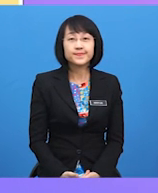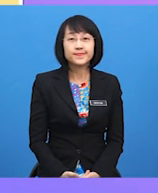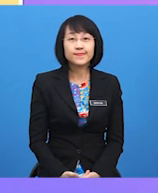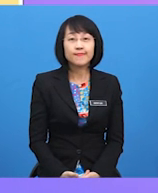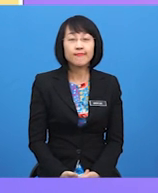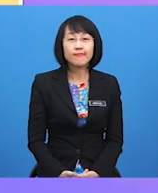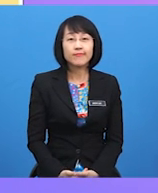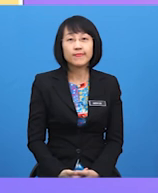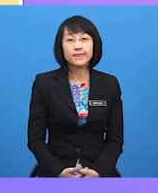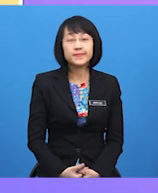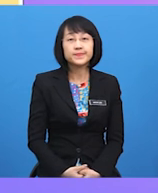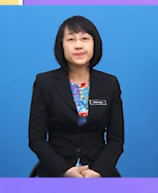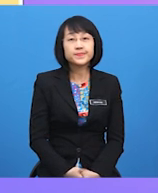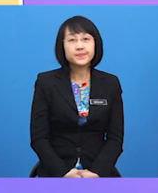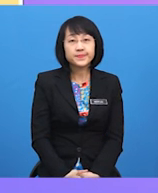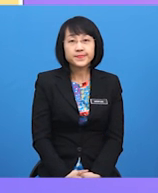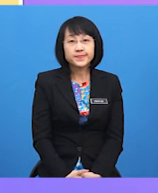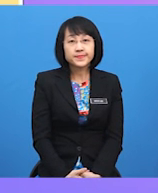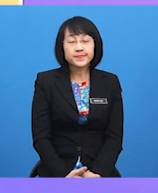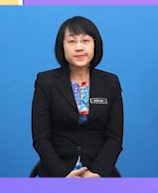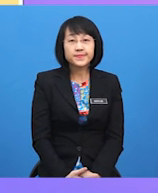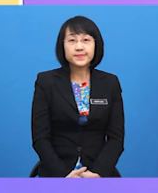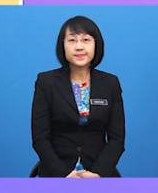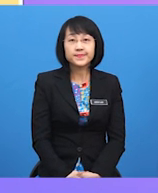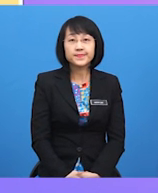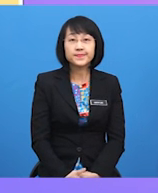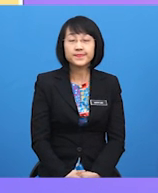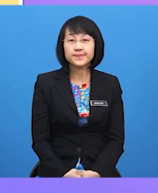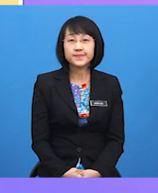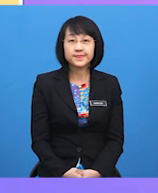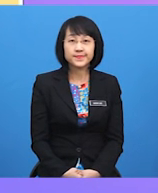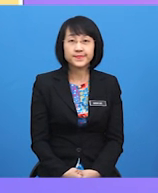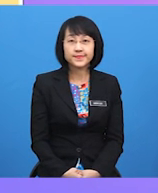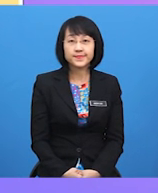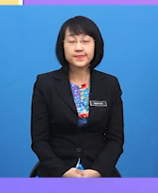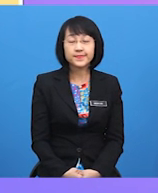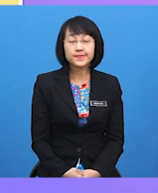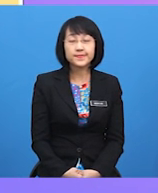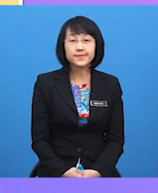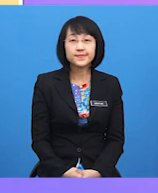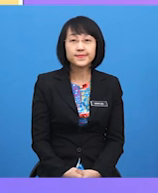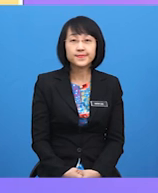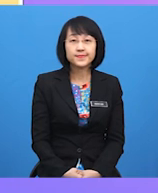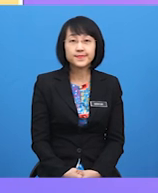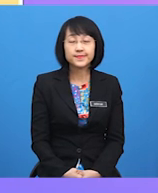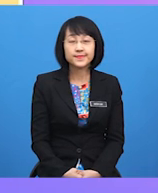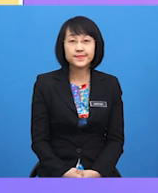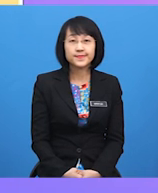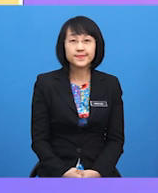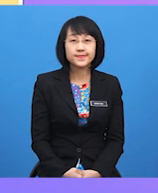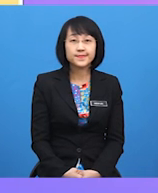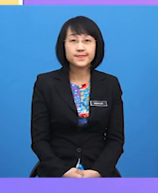the museum. B. Say what she liked and didn't like about the museum.